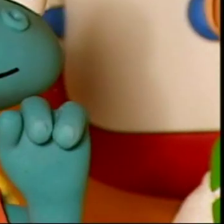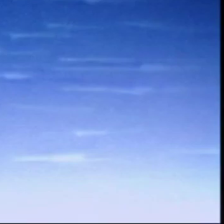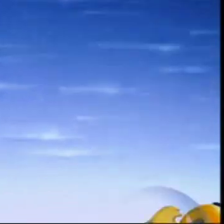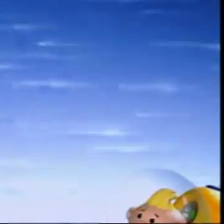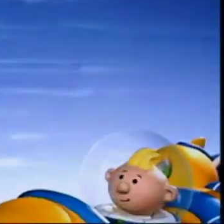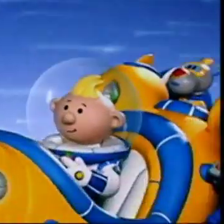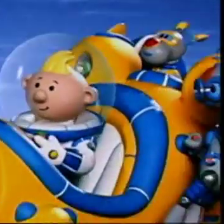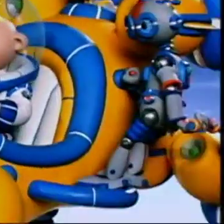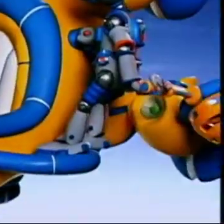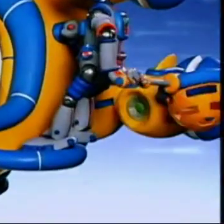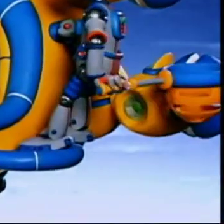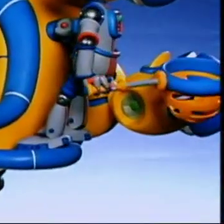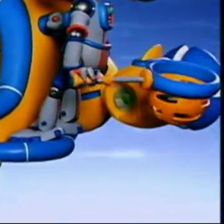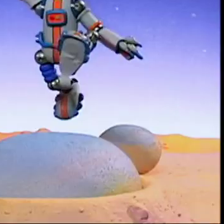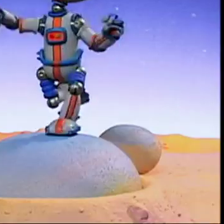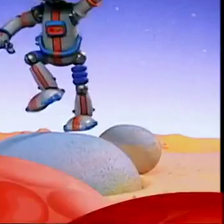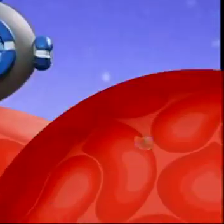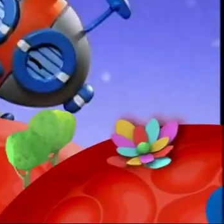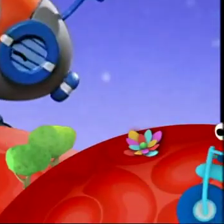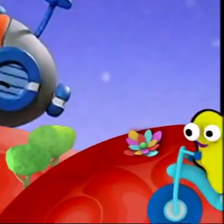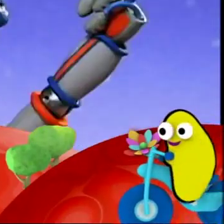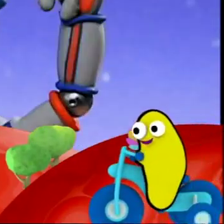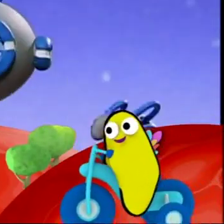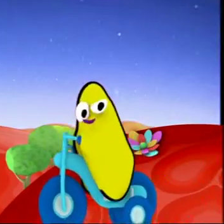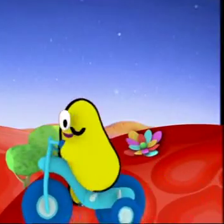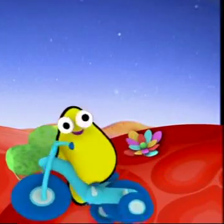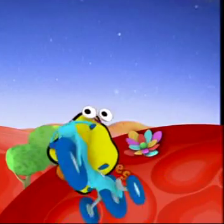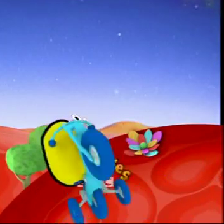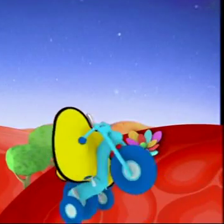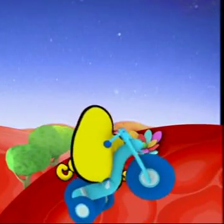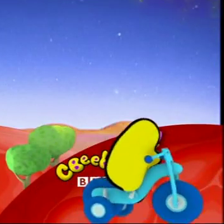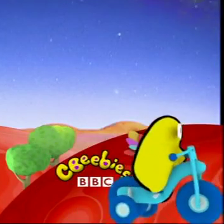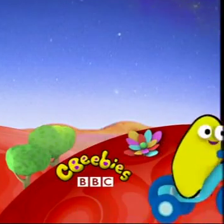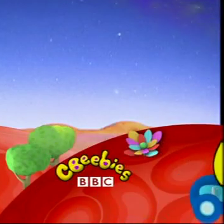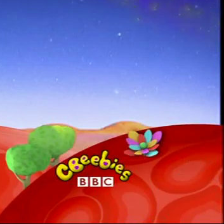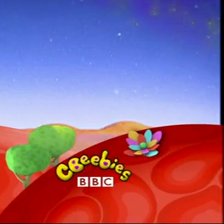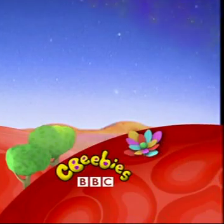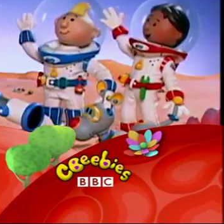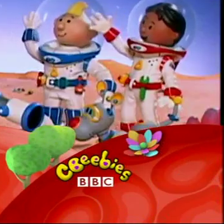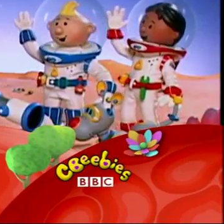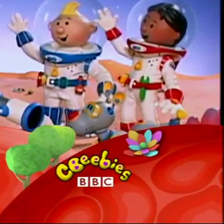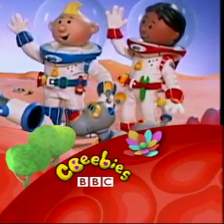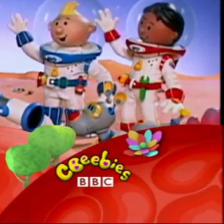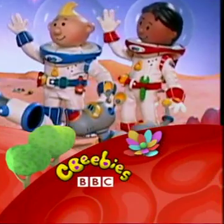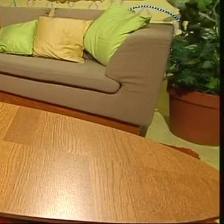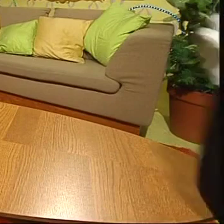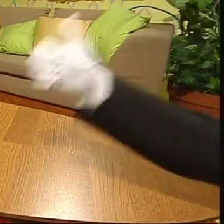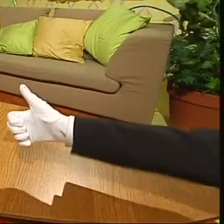Let's get lunar with Lunar Jim Weekdays at 4.45 on the See Phoebe's channel